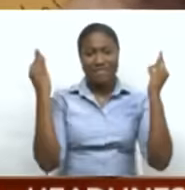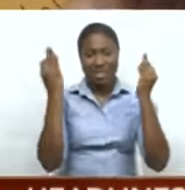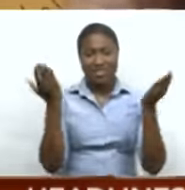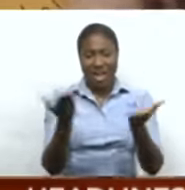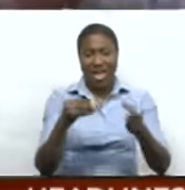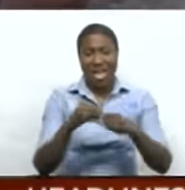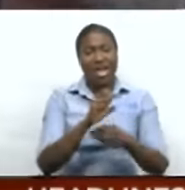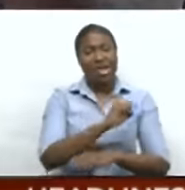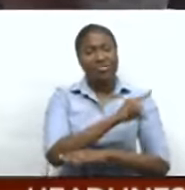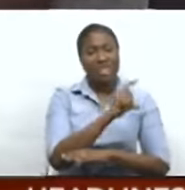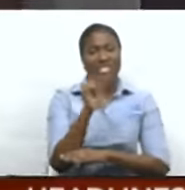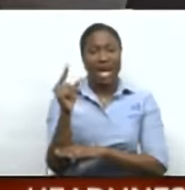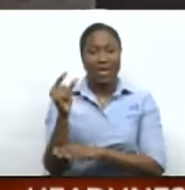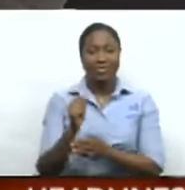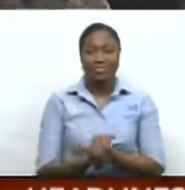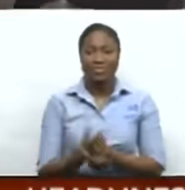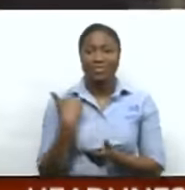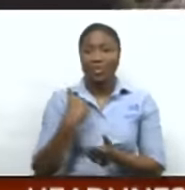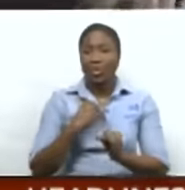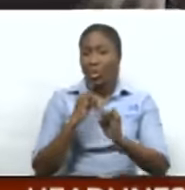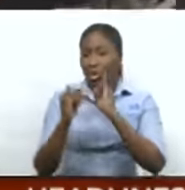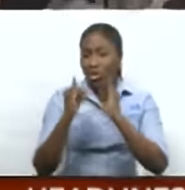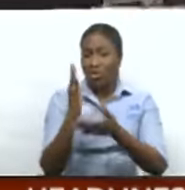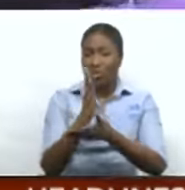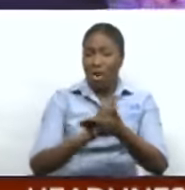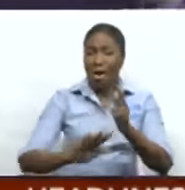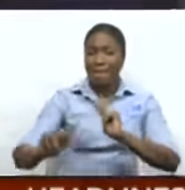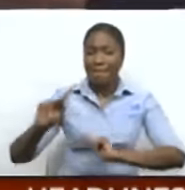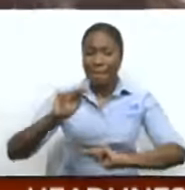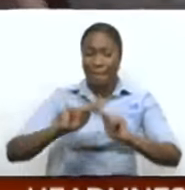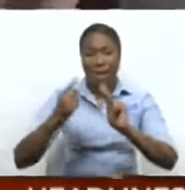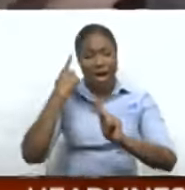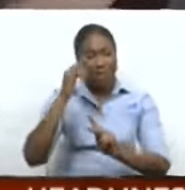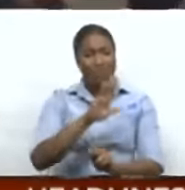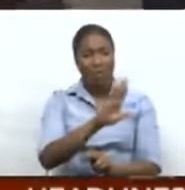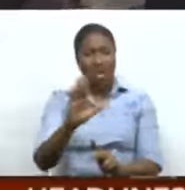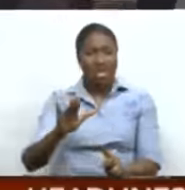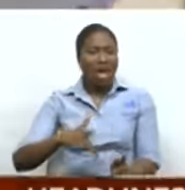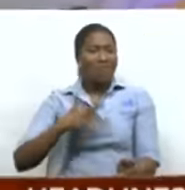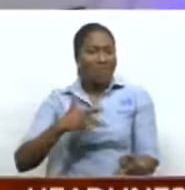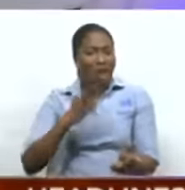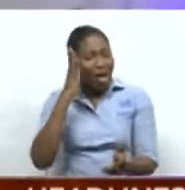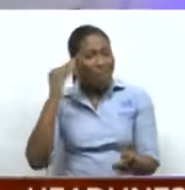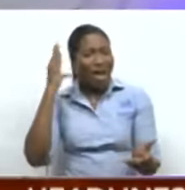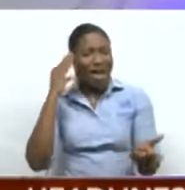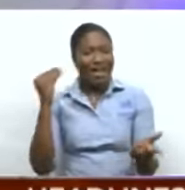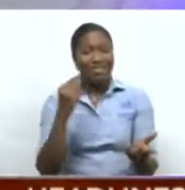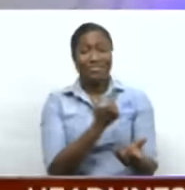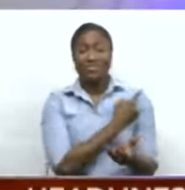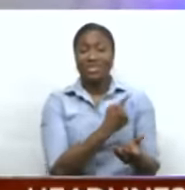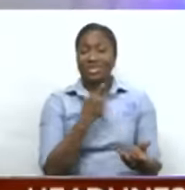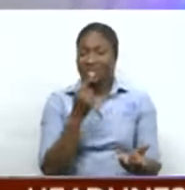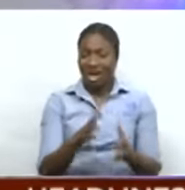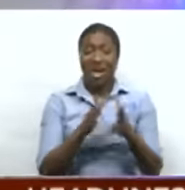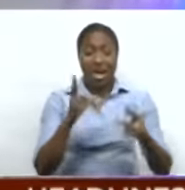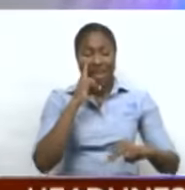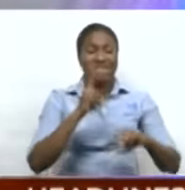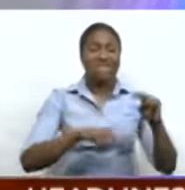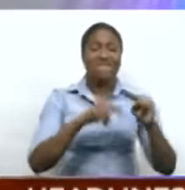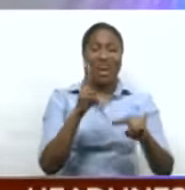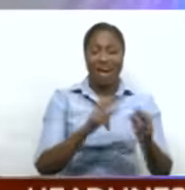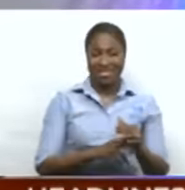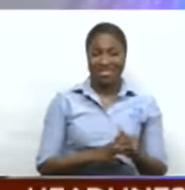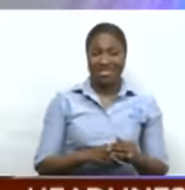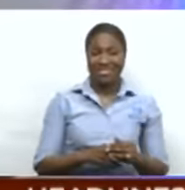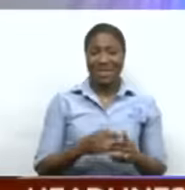Curacao. C&C 3 spoke to a couple of people to get their thoughts on the festival. It's really fun. That will